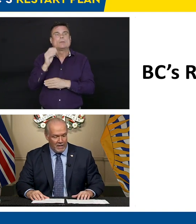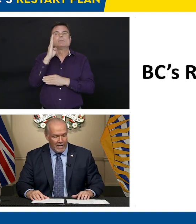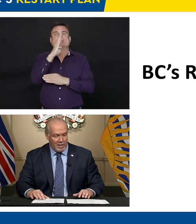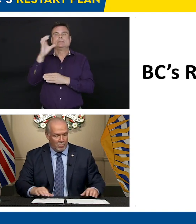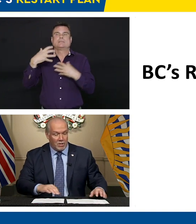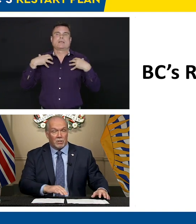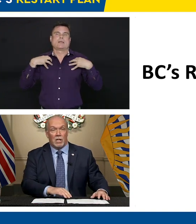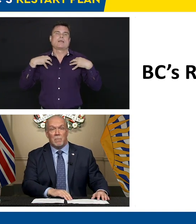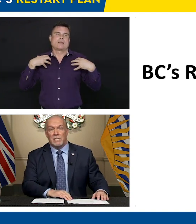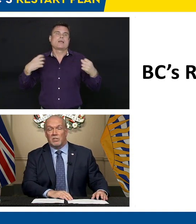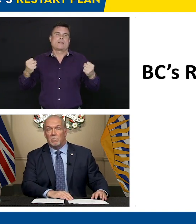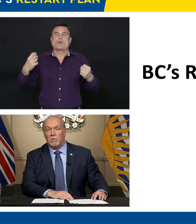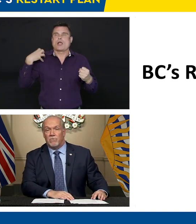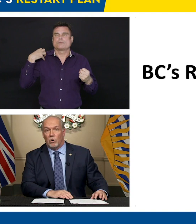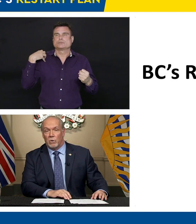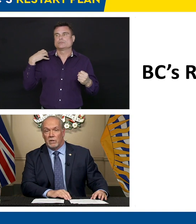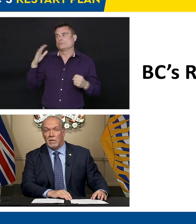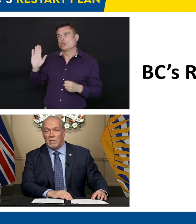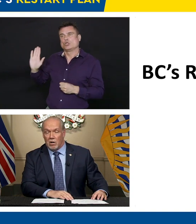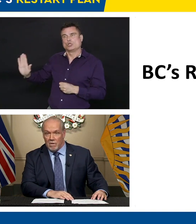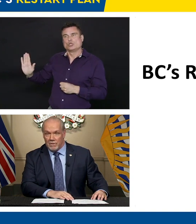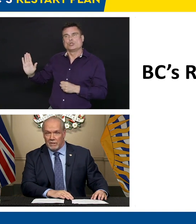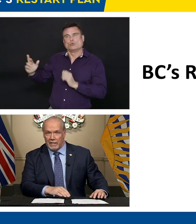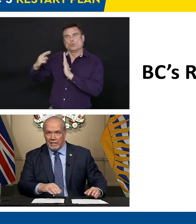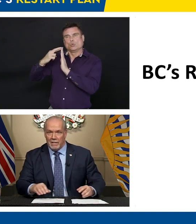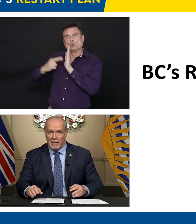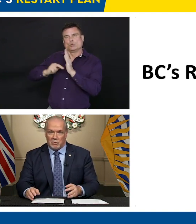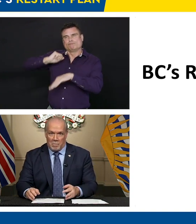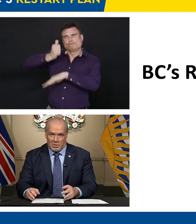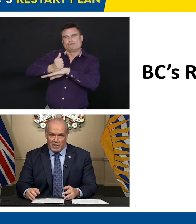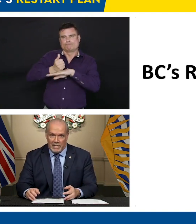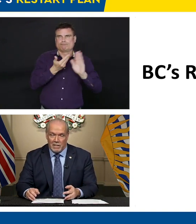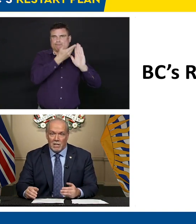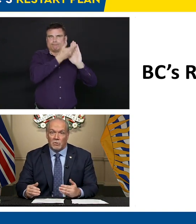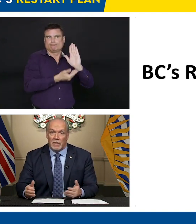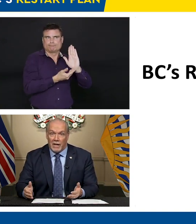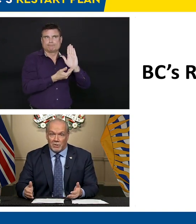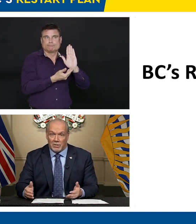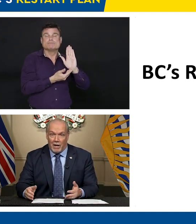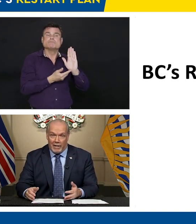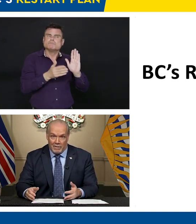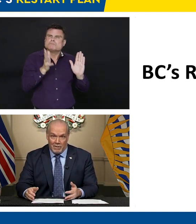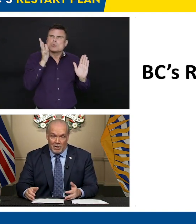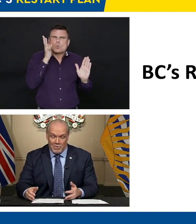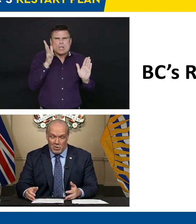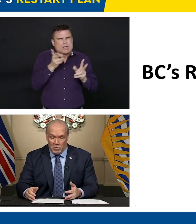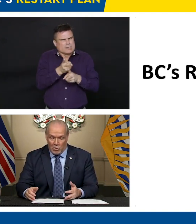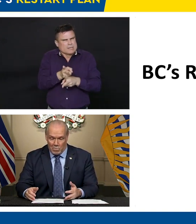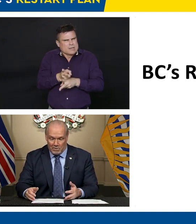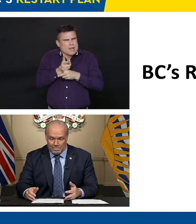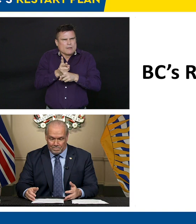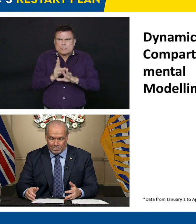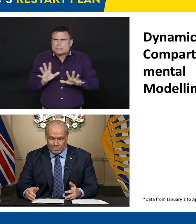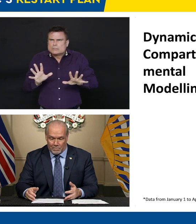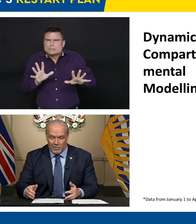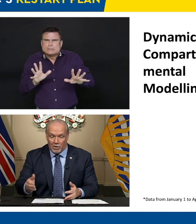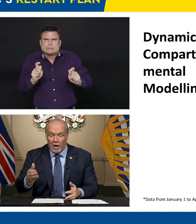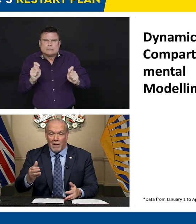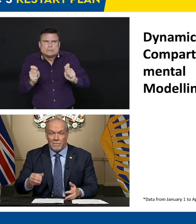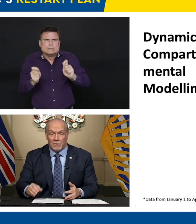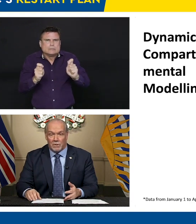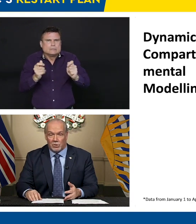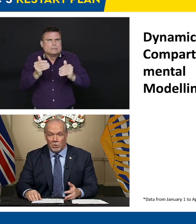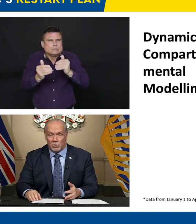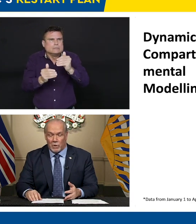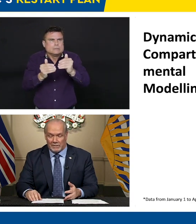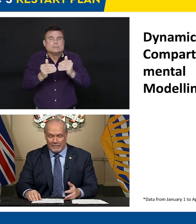healthy and that British Columbians can move forward confidently as we proceed to the other side of the new normal. The